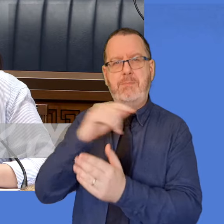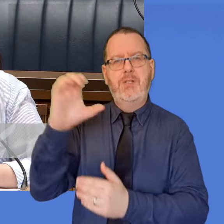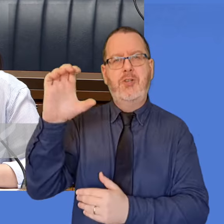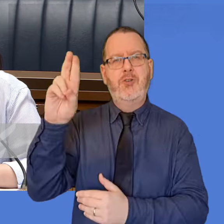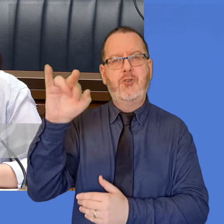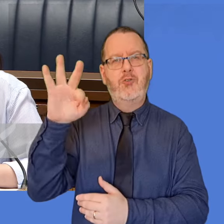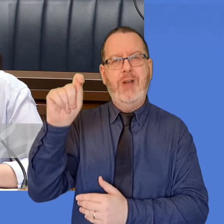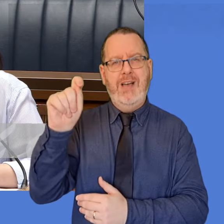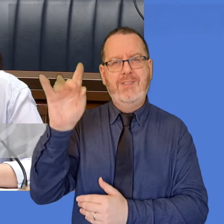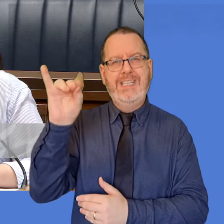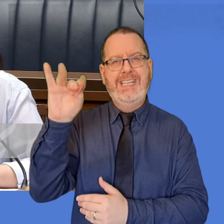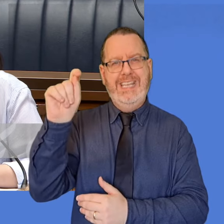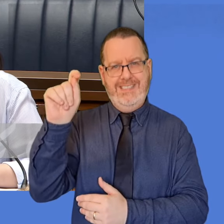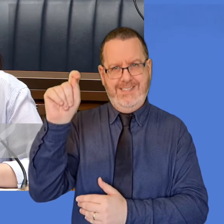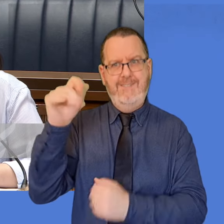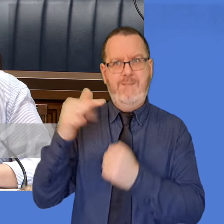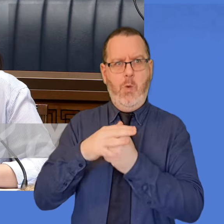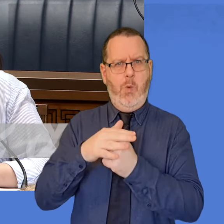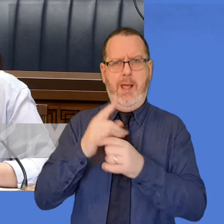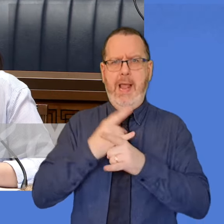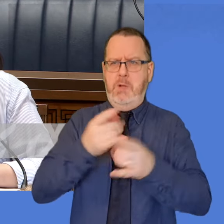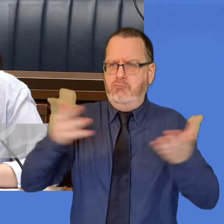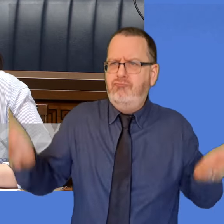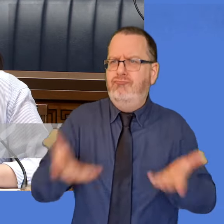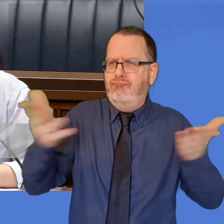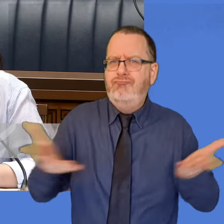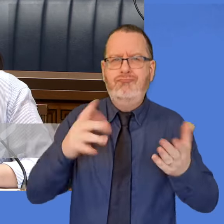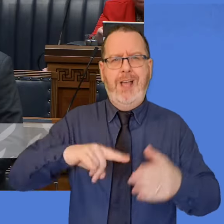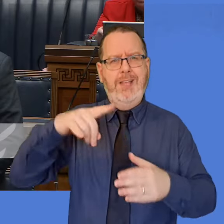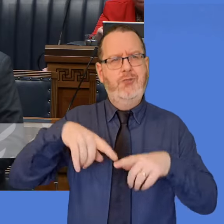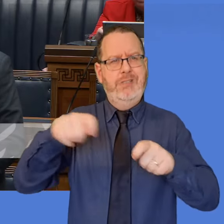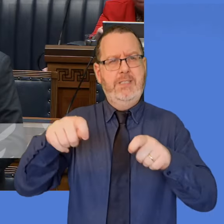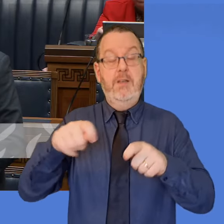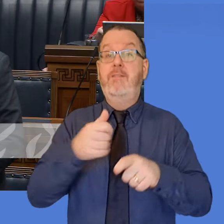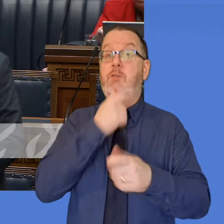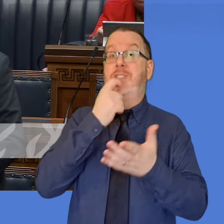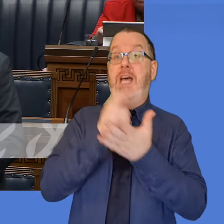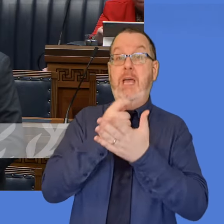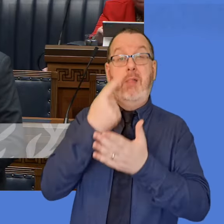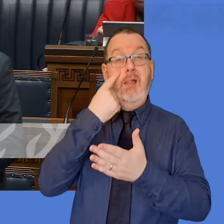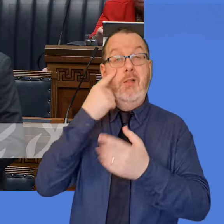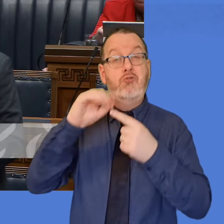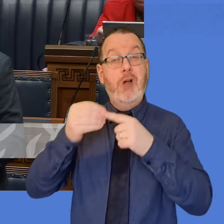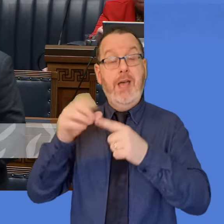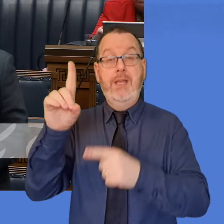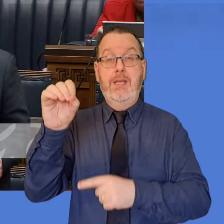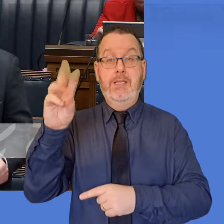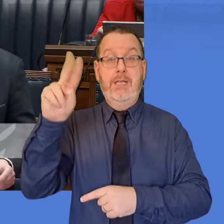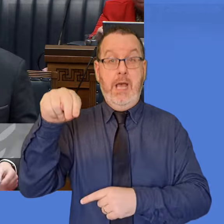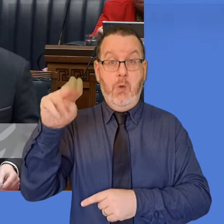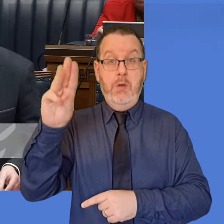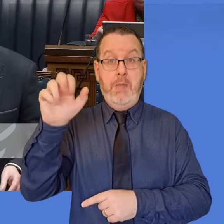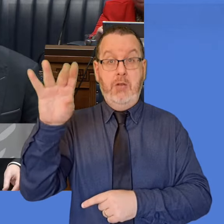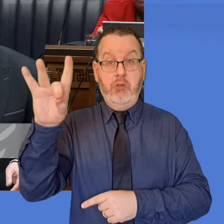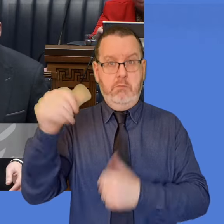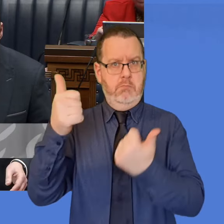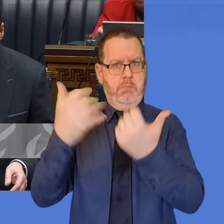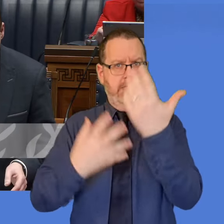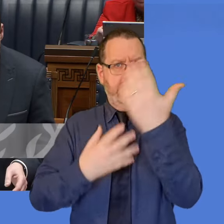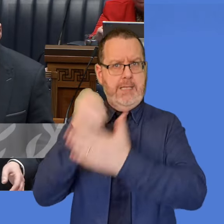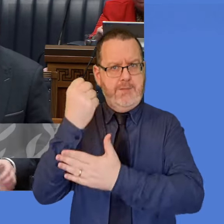and led by the Regeneration Steering Group there, which is made up of local businesses, community and political leaders.